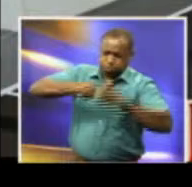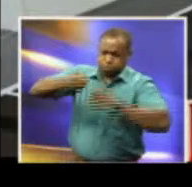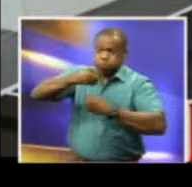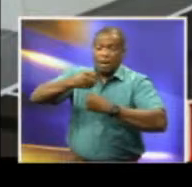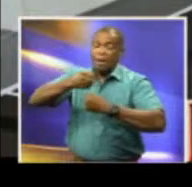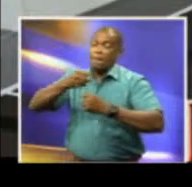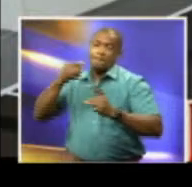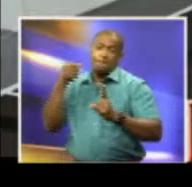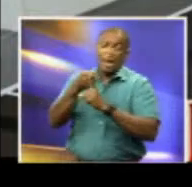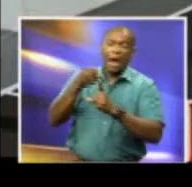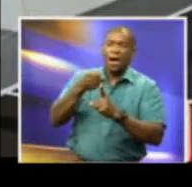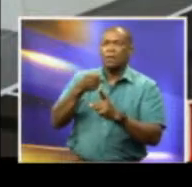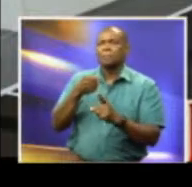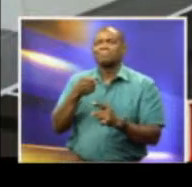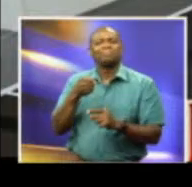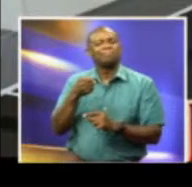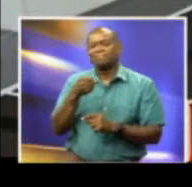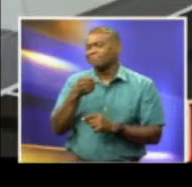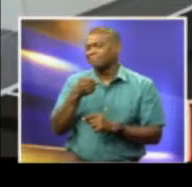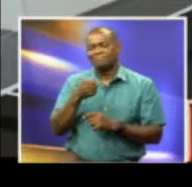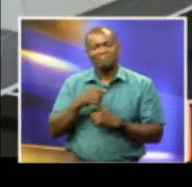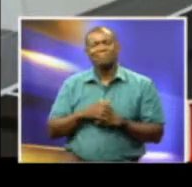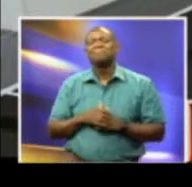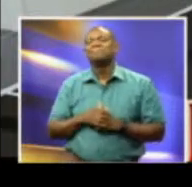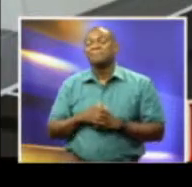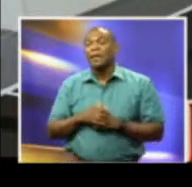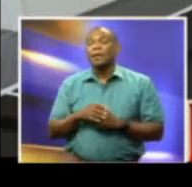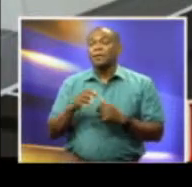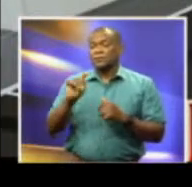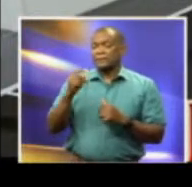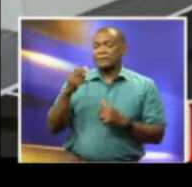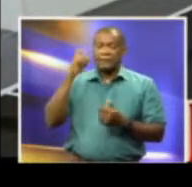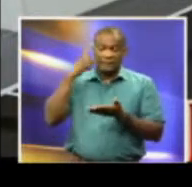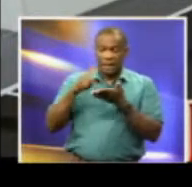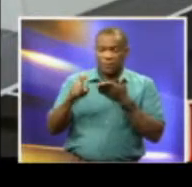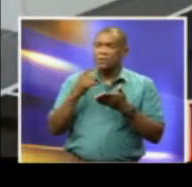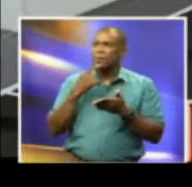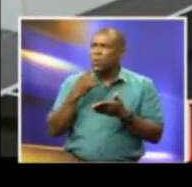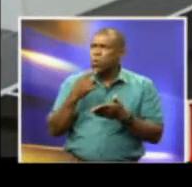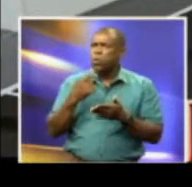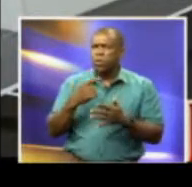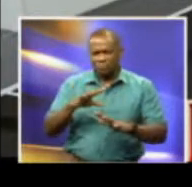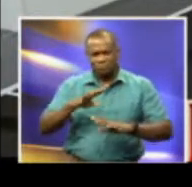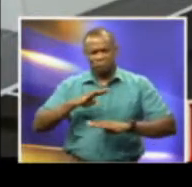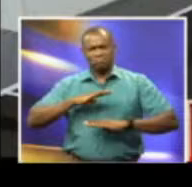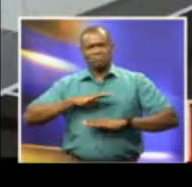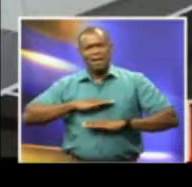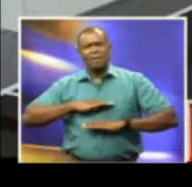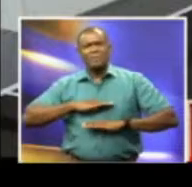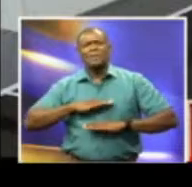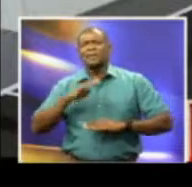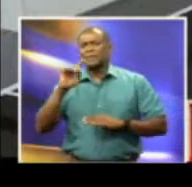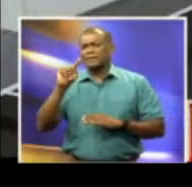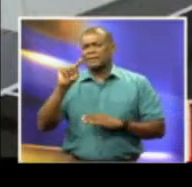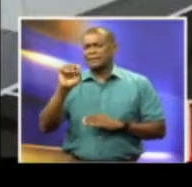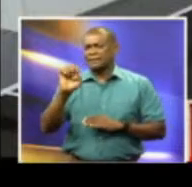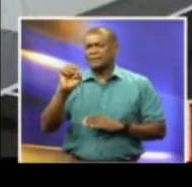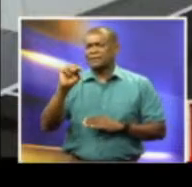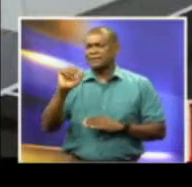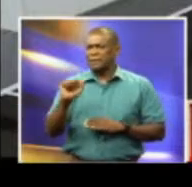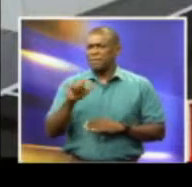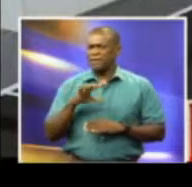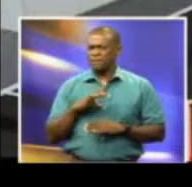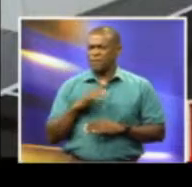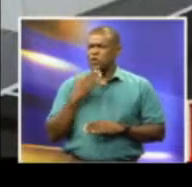Chief Secretary Ansel Dennis says he is pleased with the precautionary measures taken by Tobago Emergency Services. Elizabeth Williams